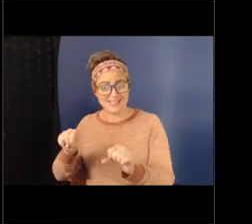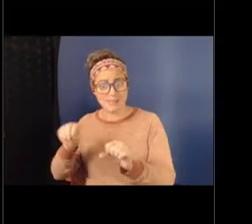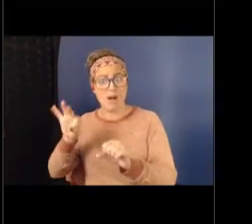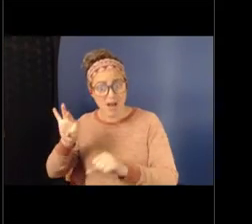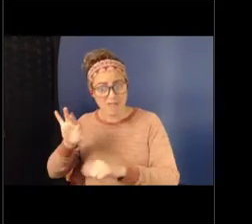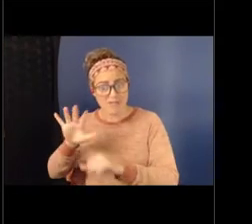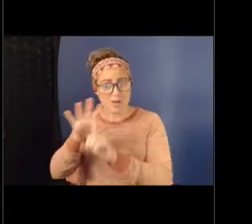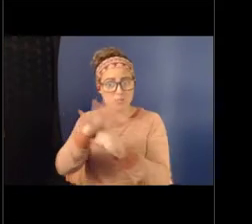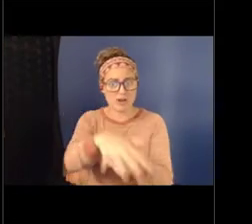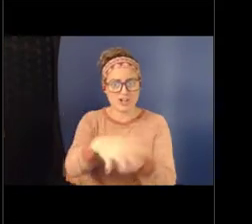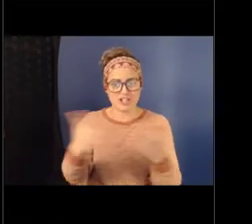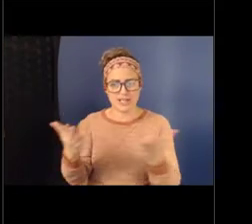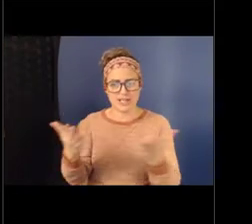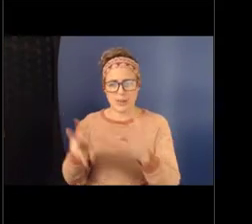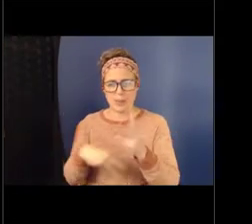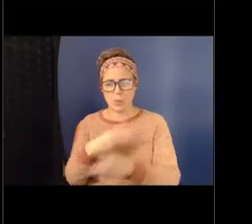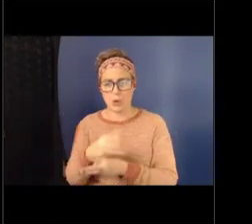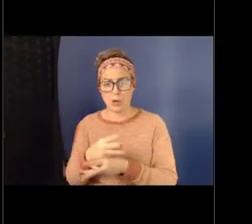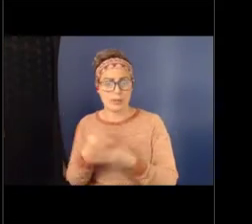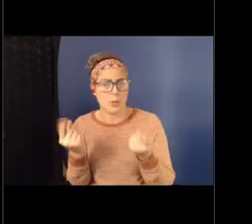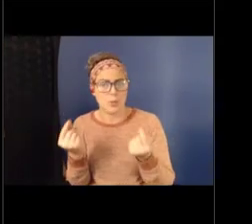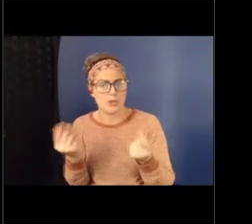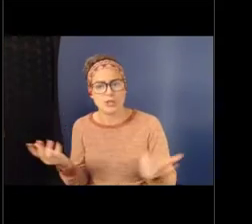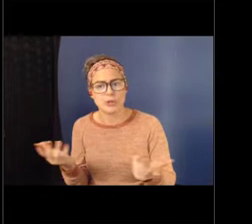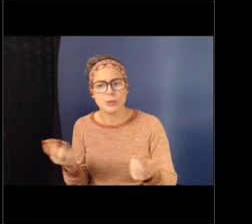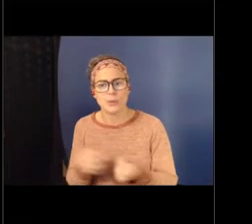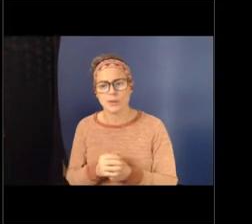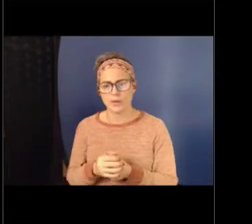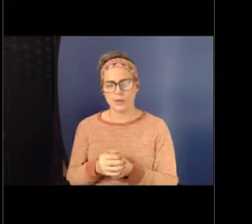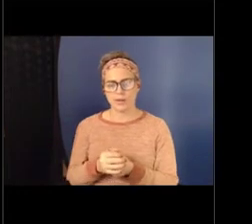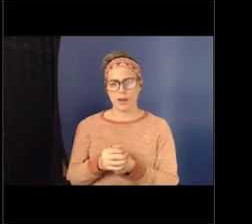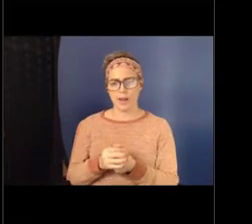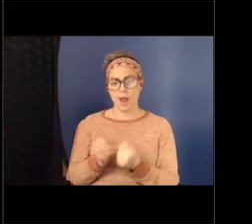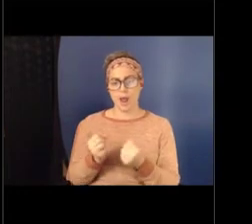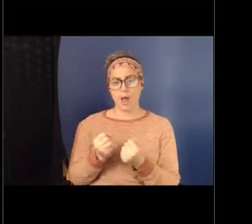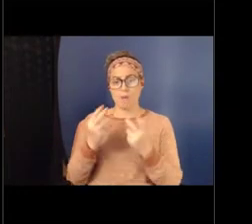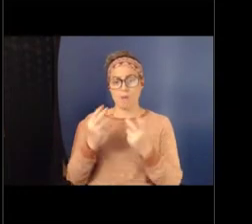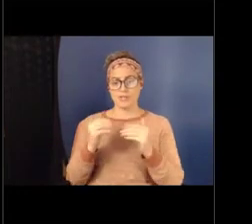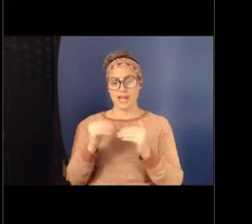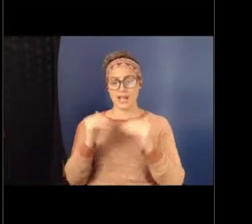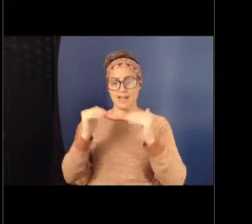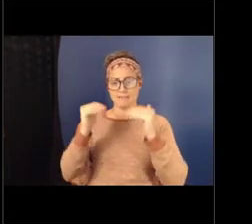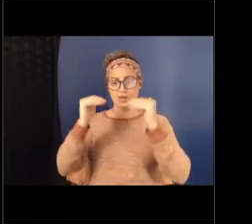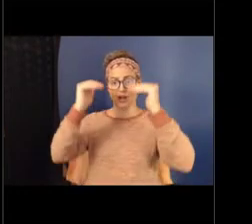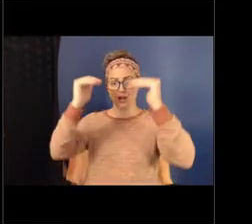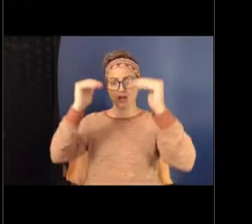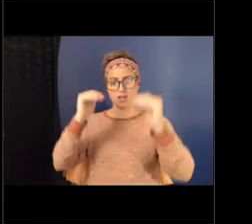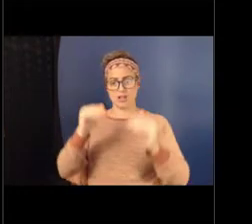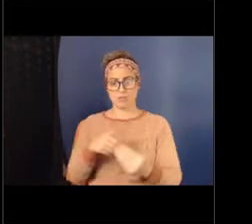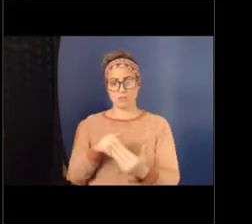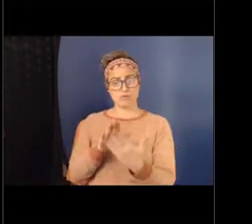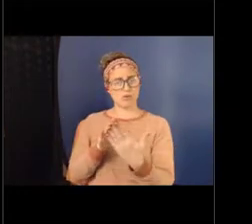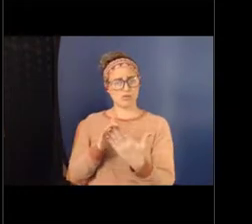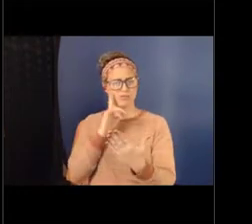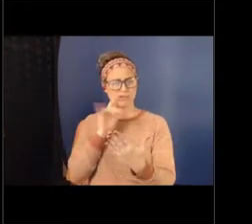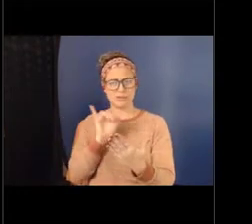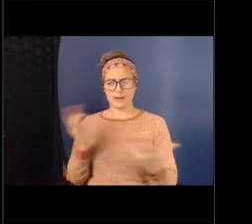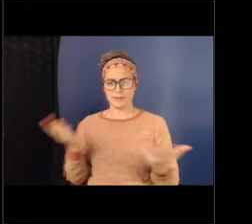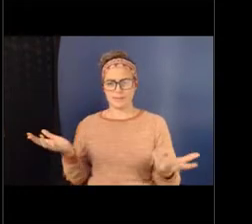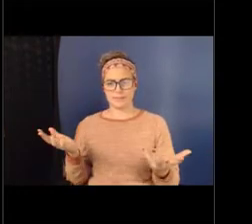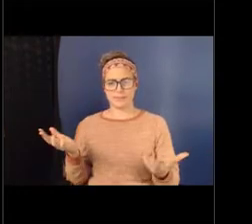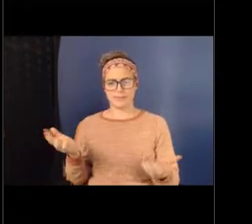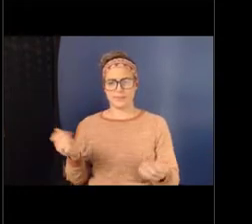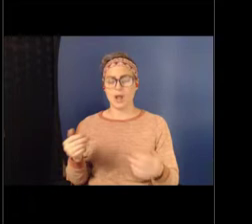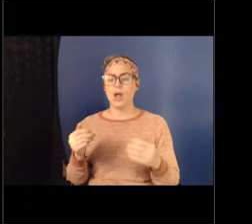What would a multi-level, you know, look, approach look like? And why is a multi-level approach needed?